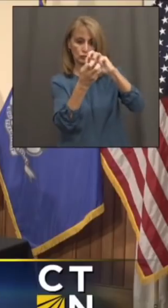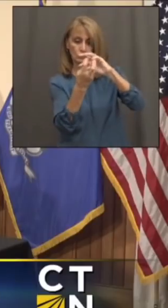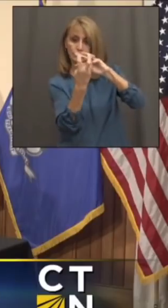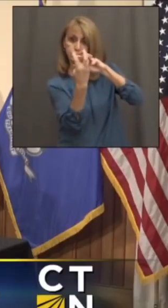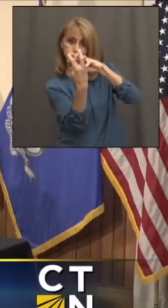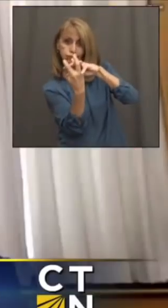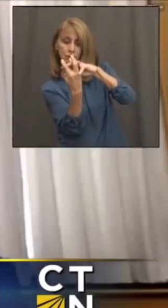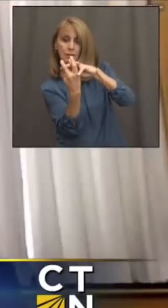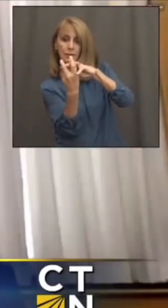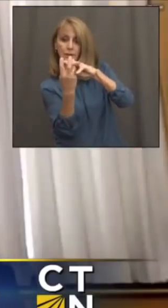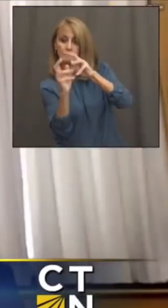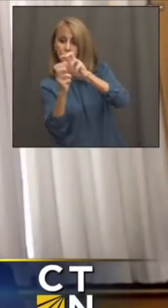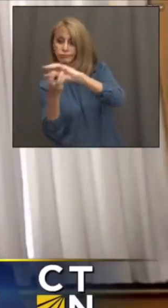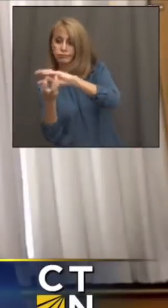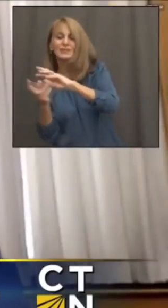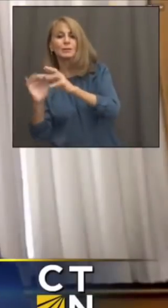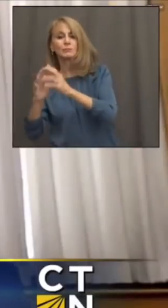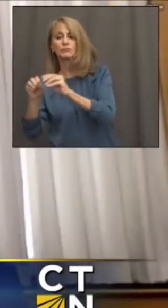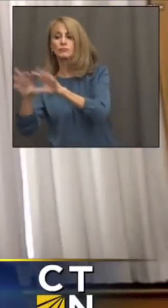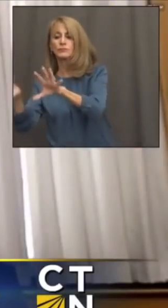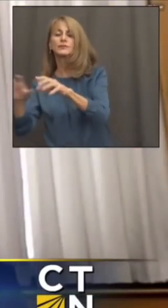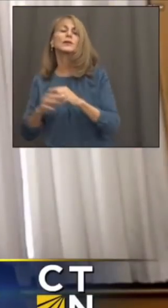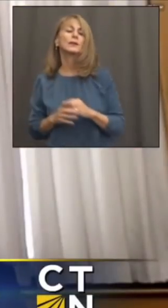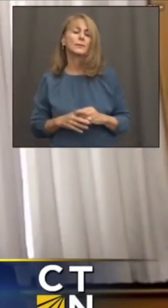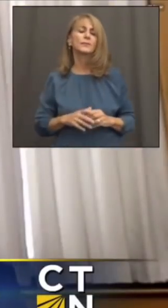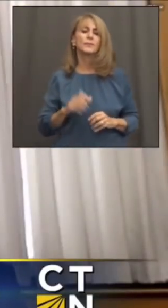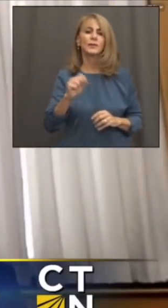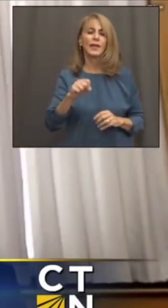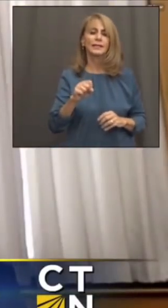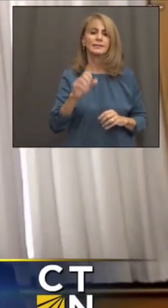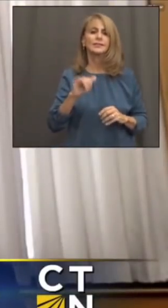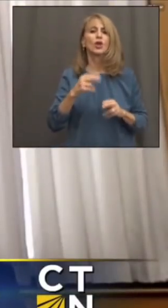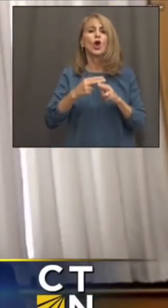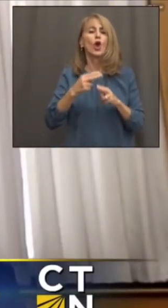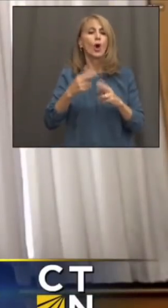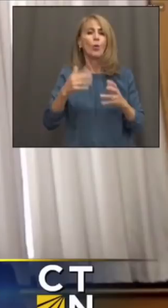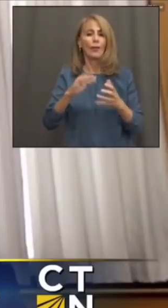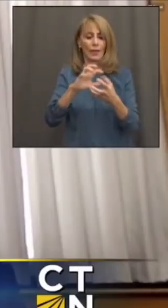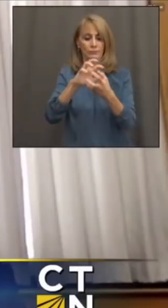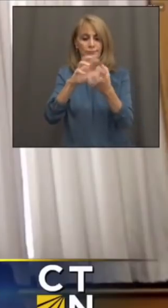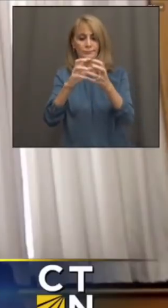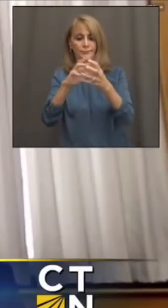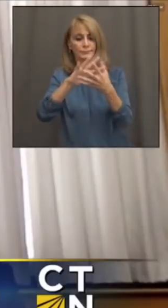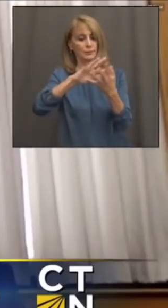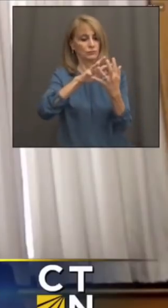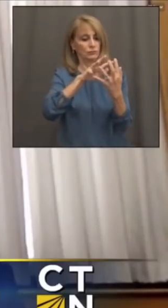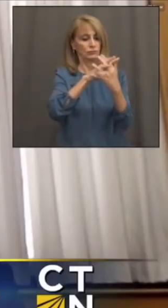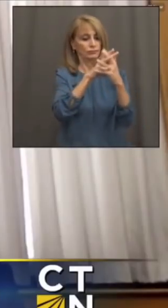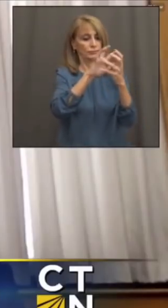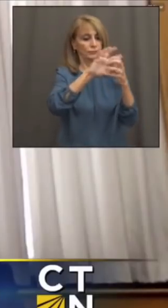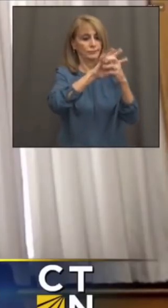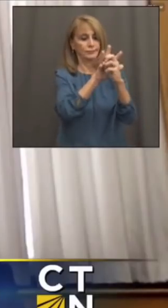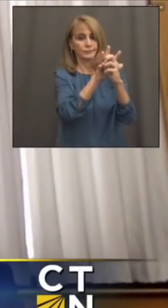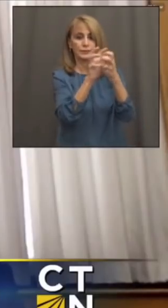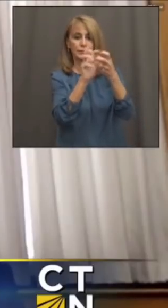Well, I think as a lot of the public health experts have predicted, know, the B.1.1.7 in particular has become the, you know, the dominant